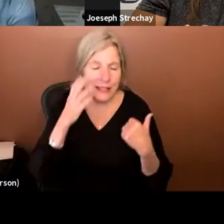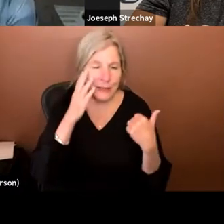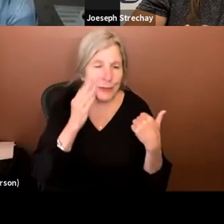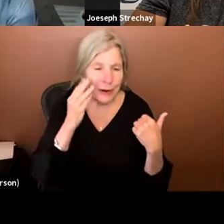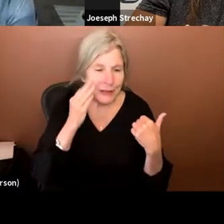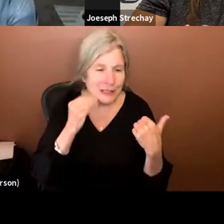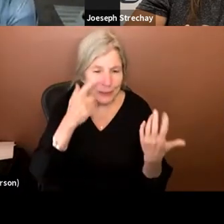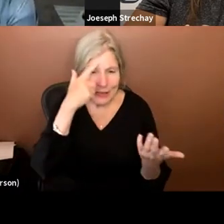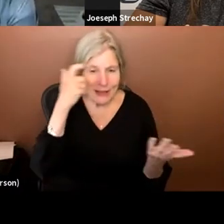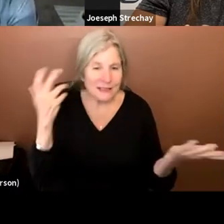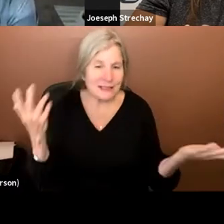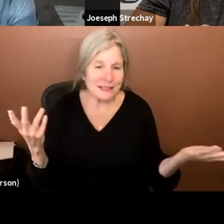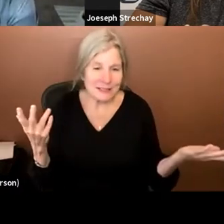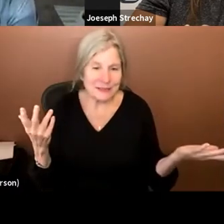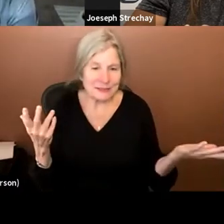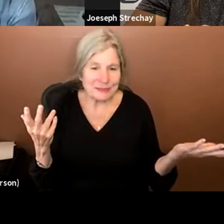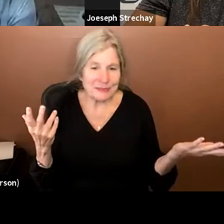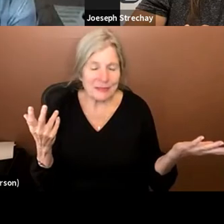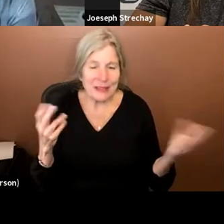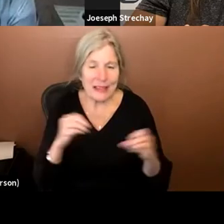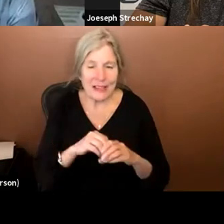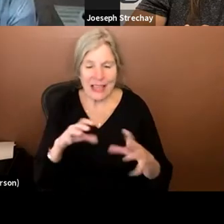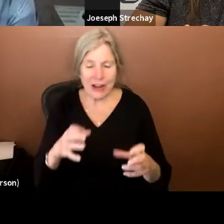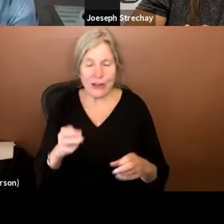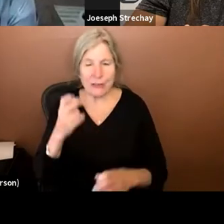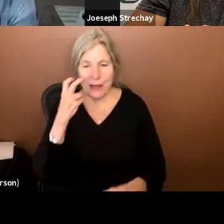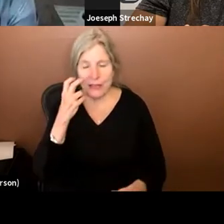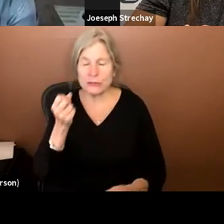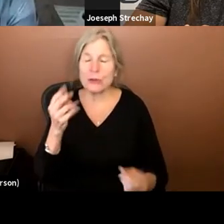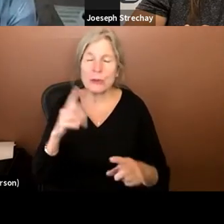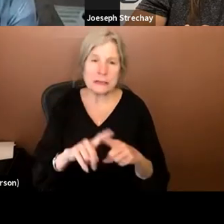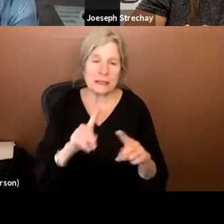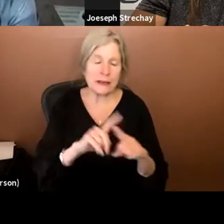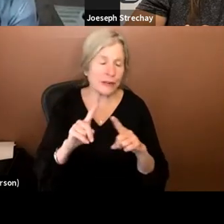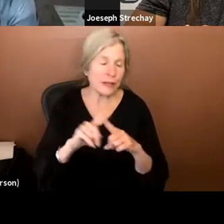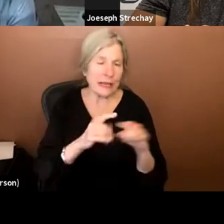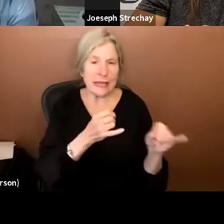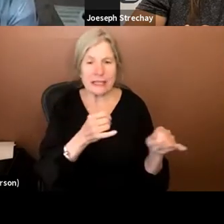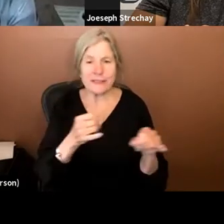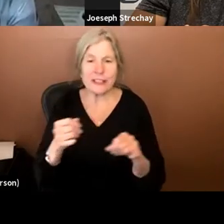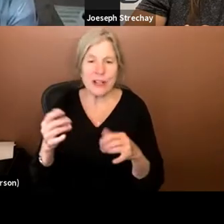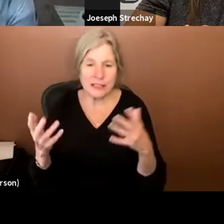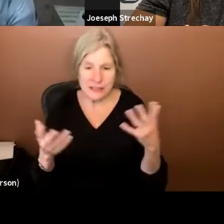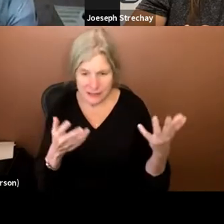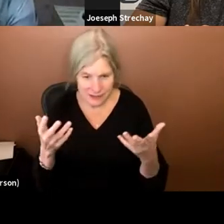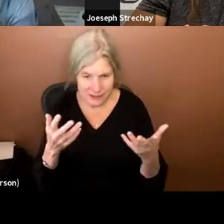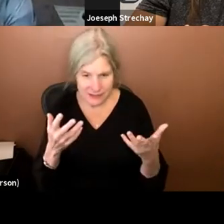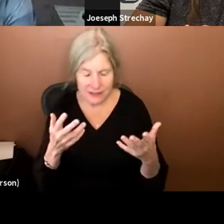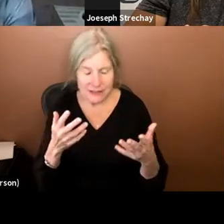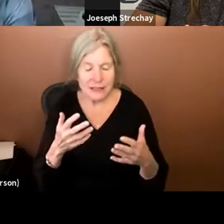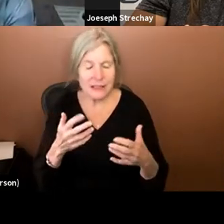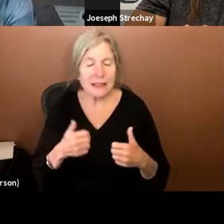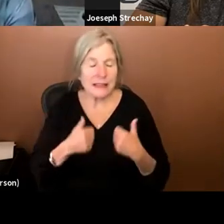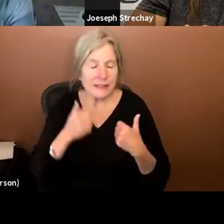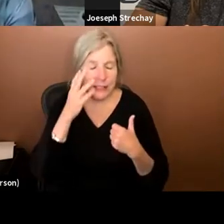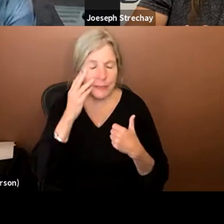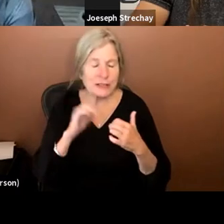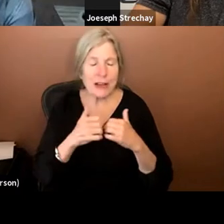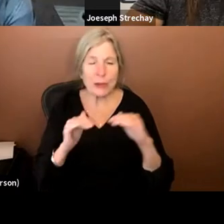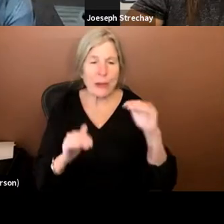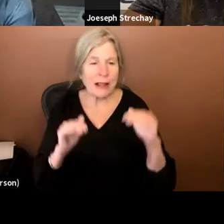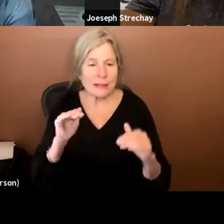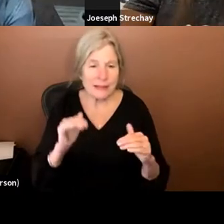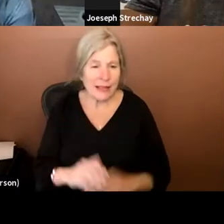Because, you know, within the, the, the category of blindness, there's so many different individualized lived experiences. How do you balance that?